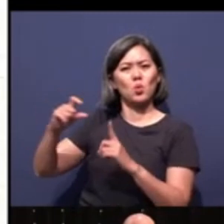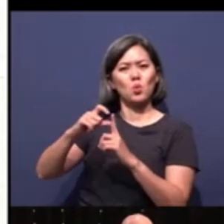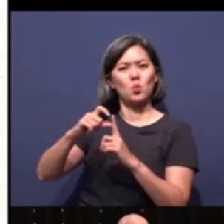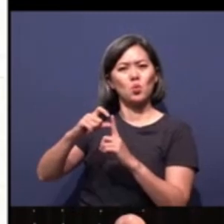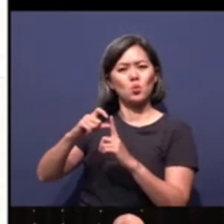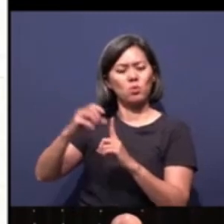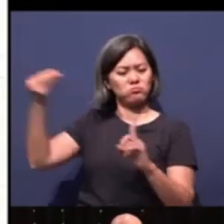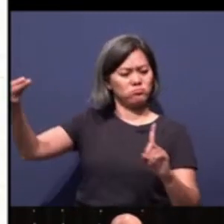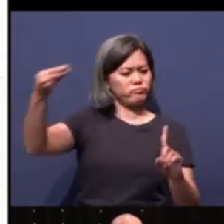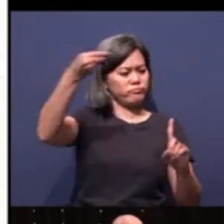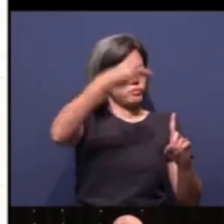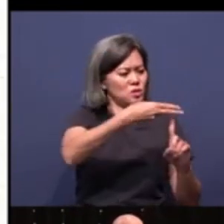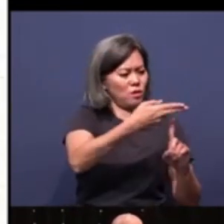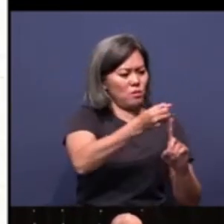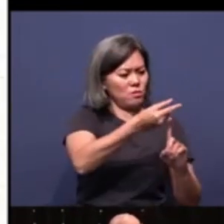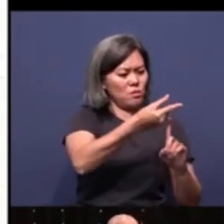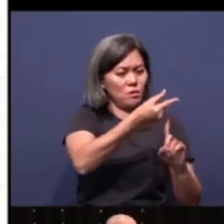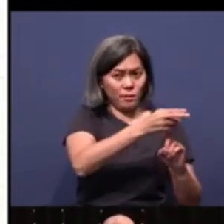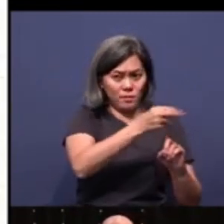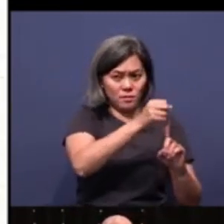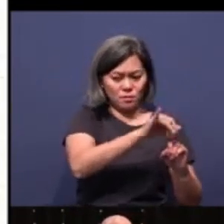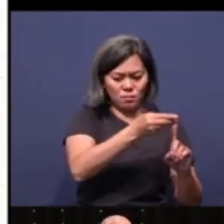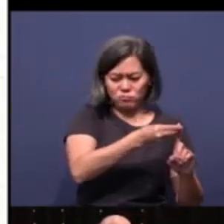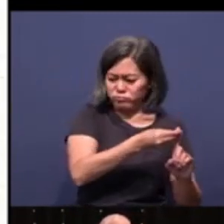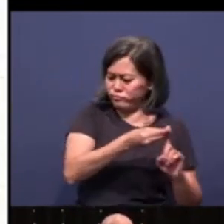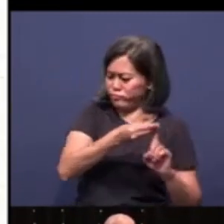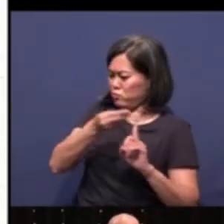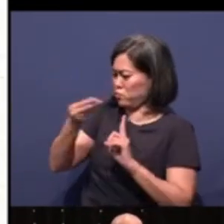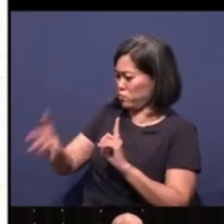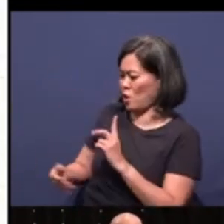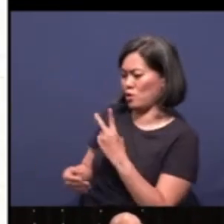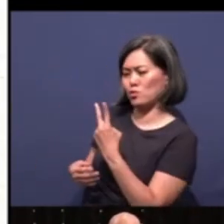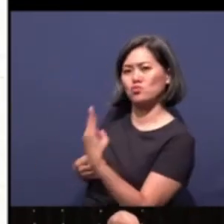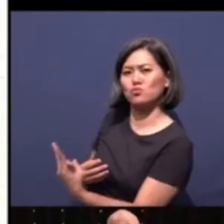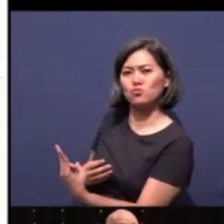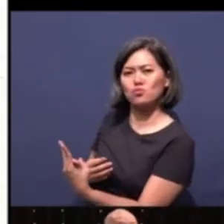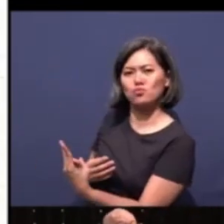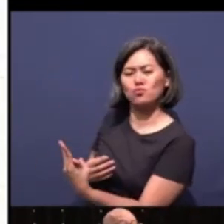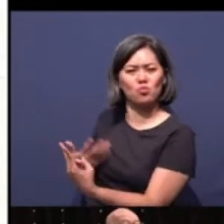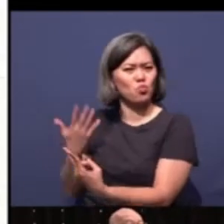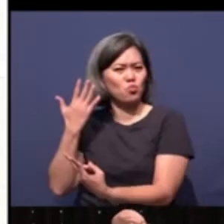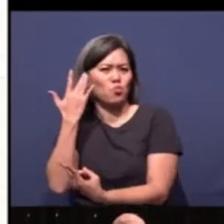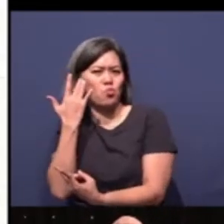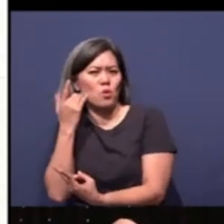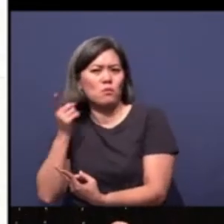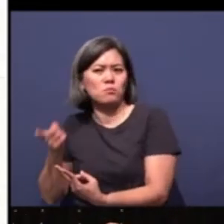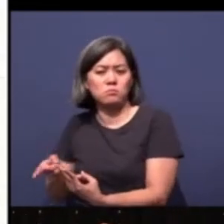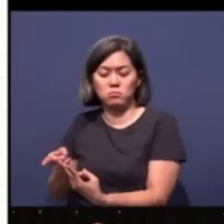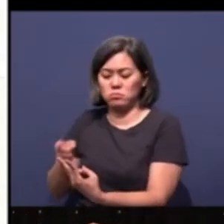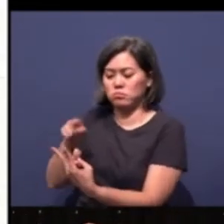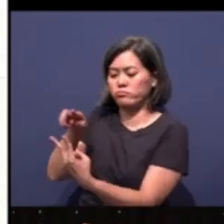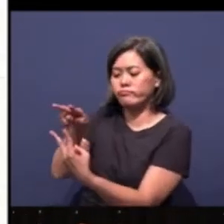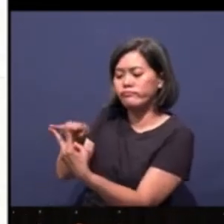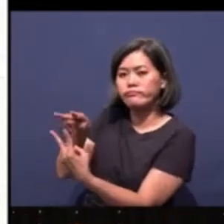through Haggai to the governor and the high priest? The task was needed for the governor to administrate